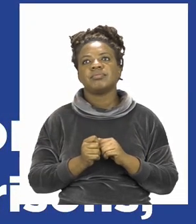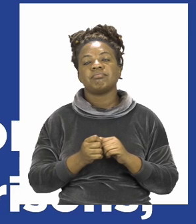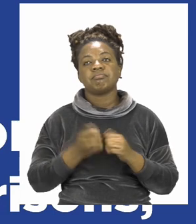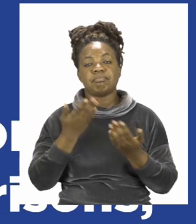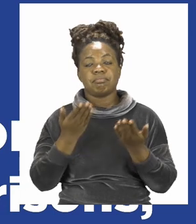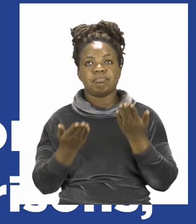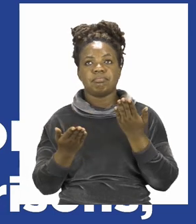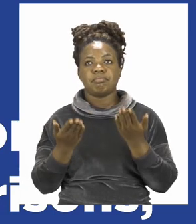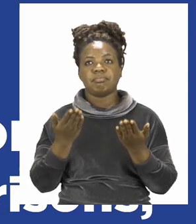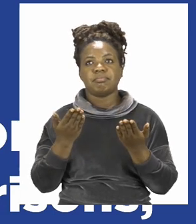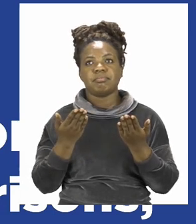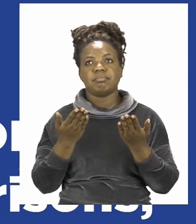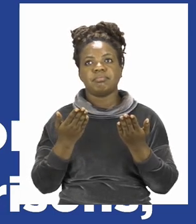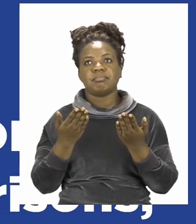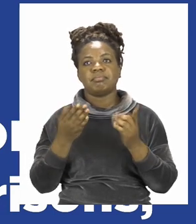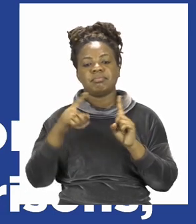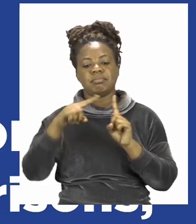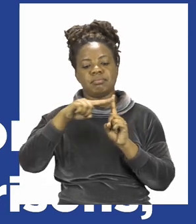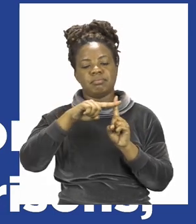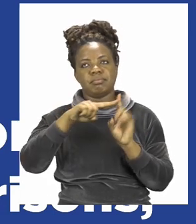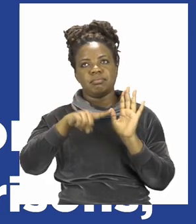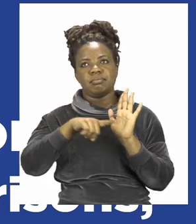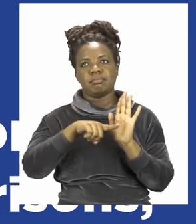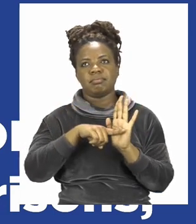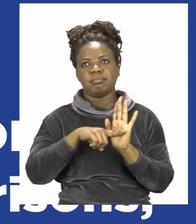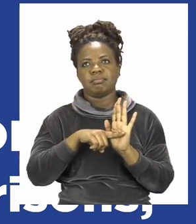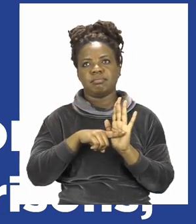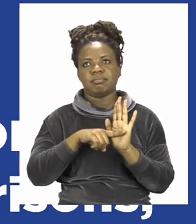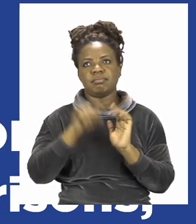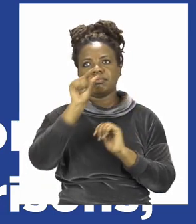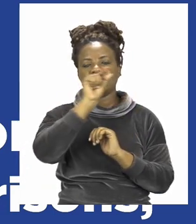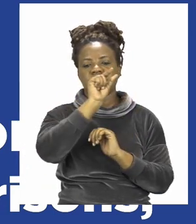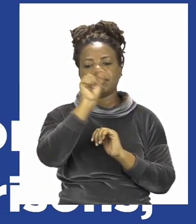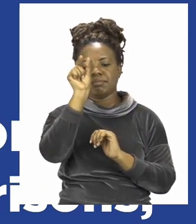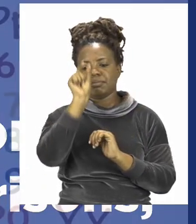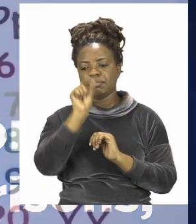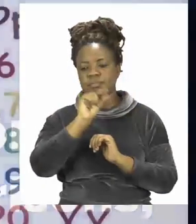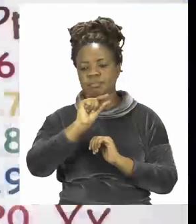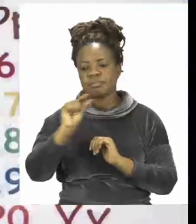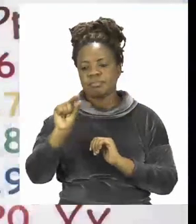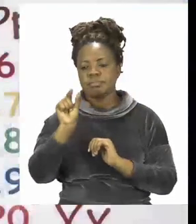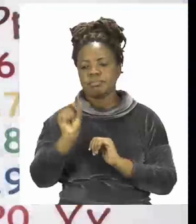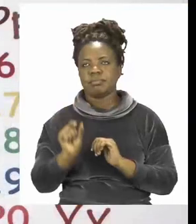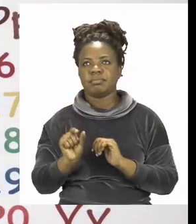comparisons, computation and crosswords.